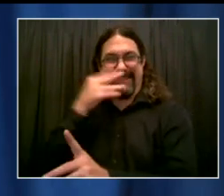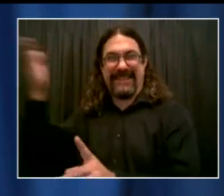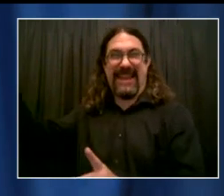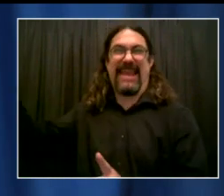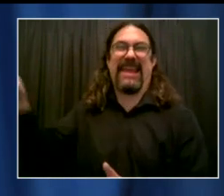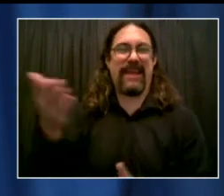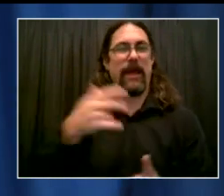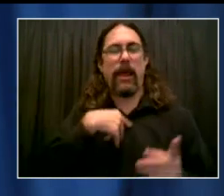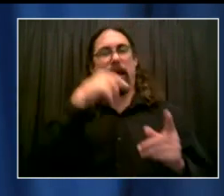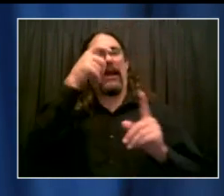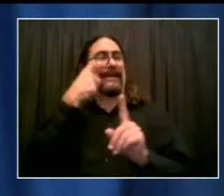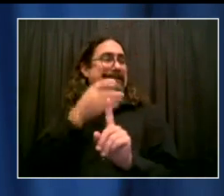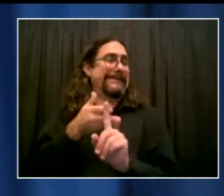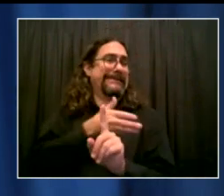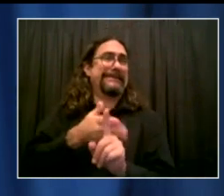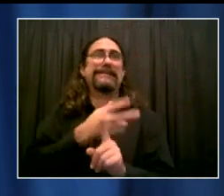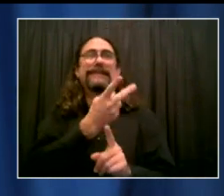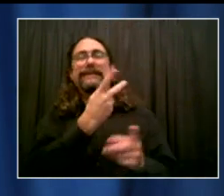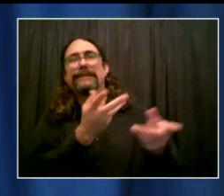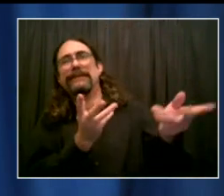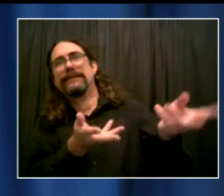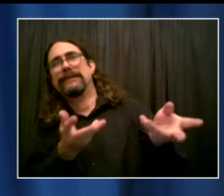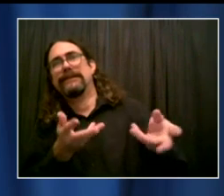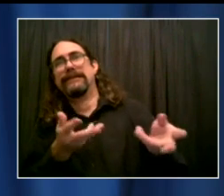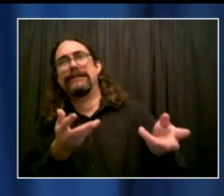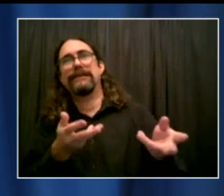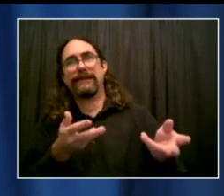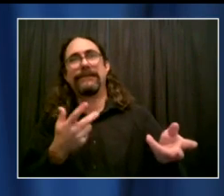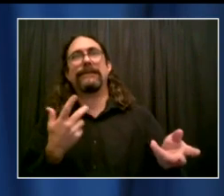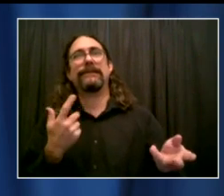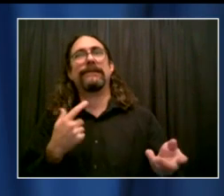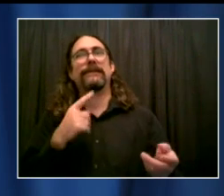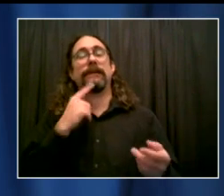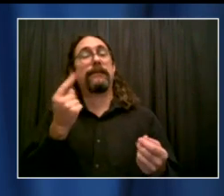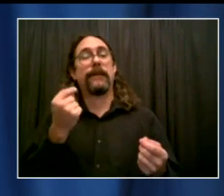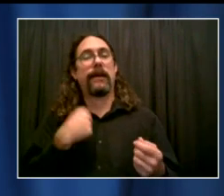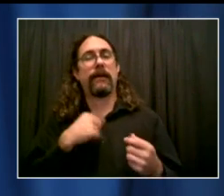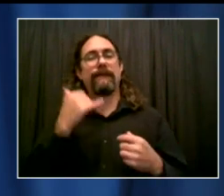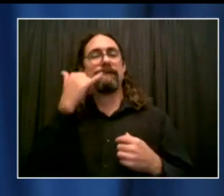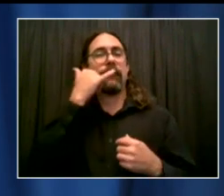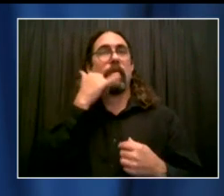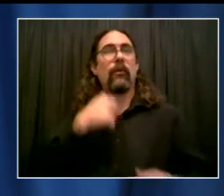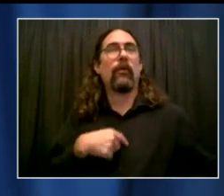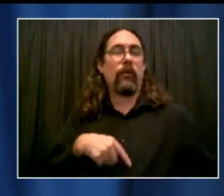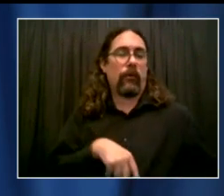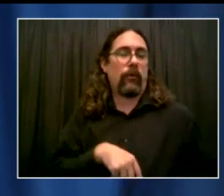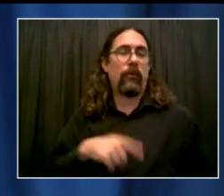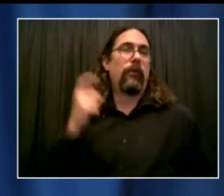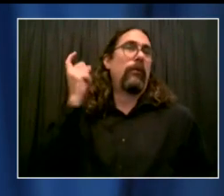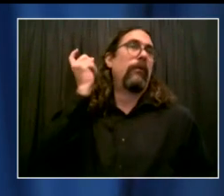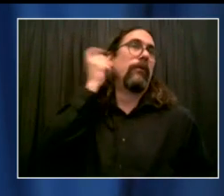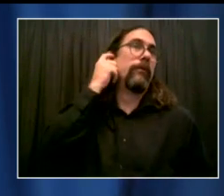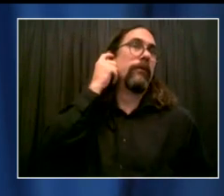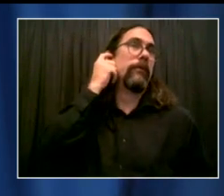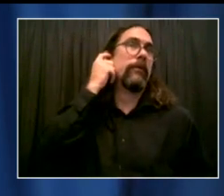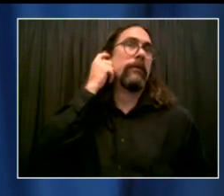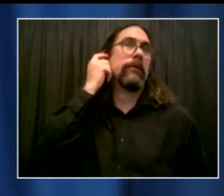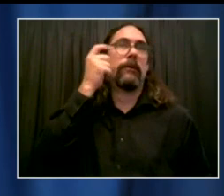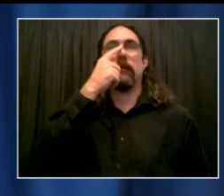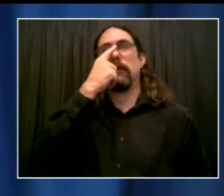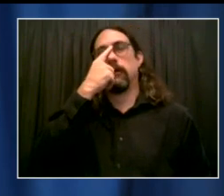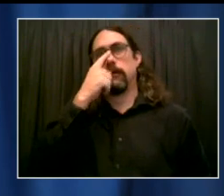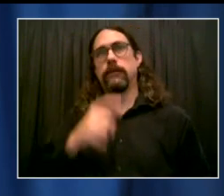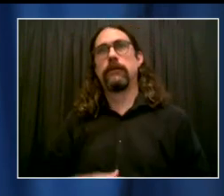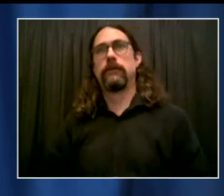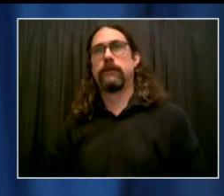first deputy mayor and Mitch Katz on the phone. And you did what only a mayor can do and push an issue across the goal